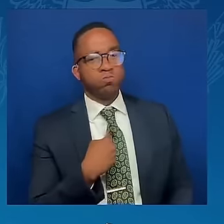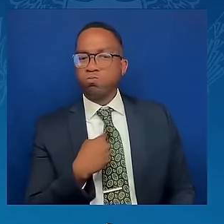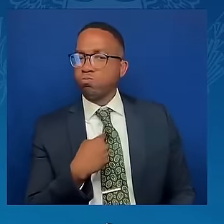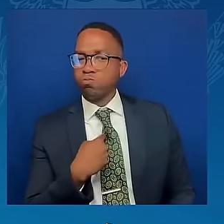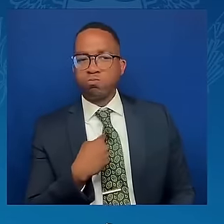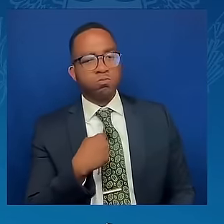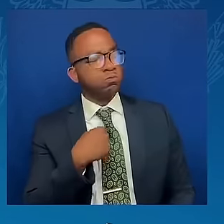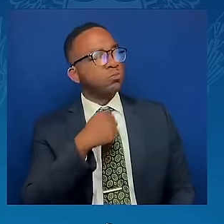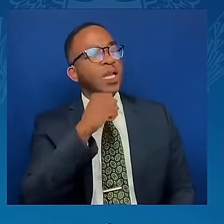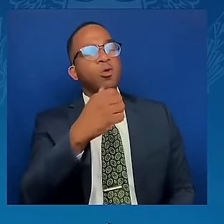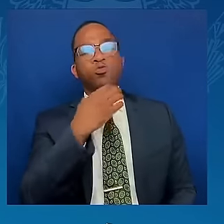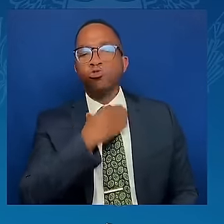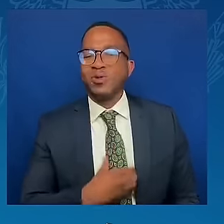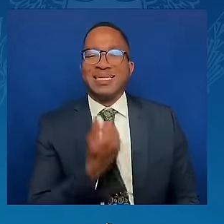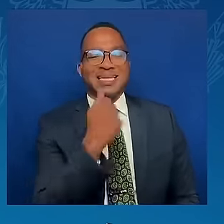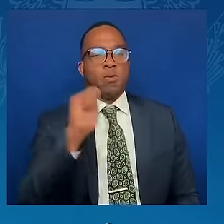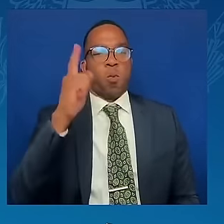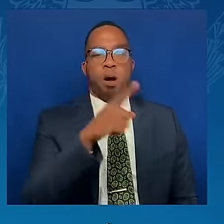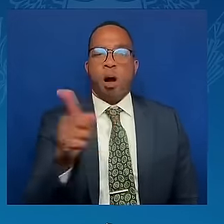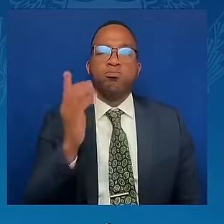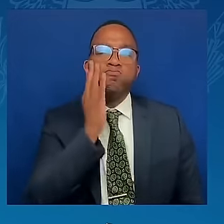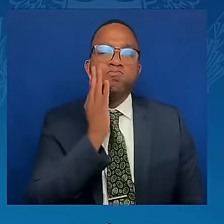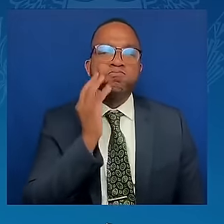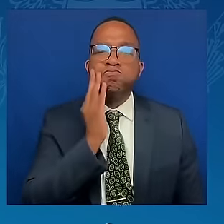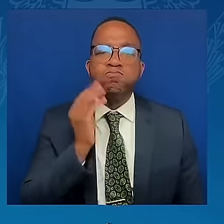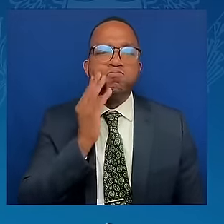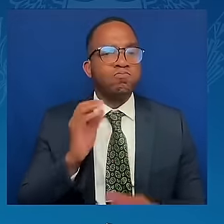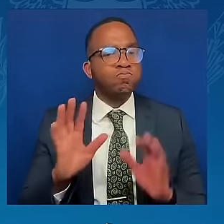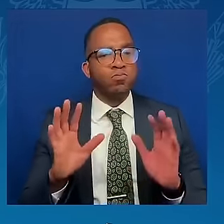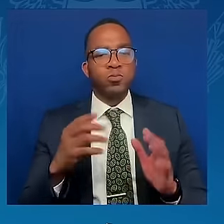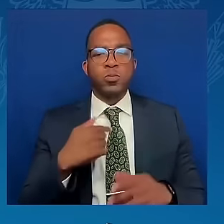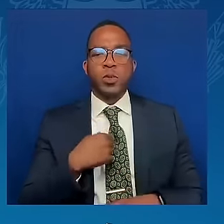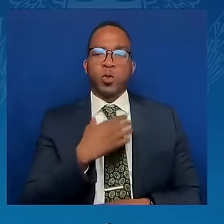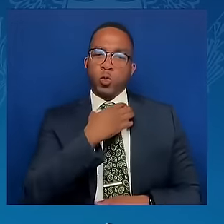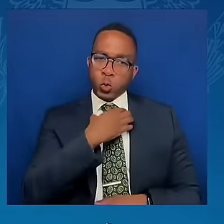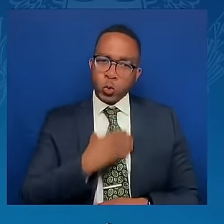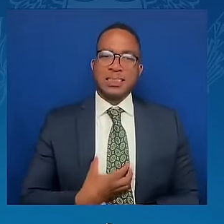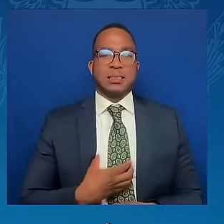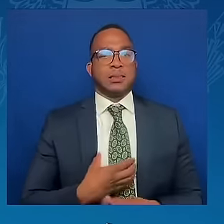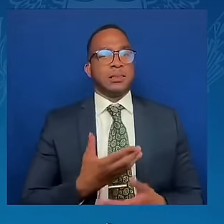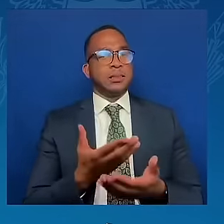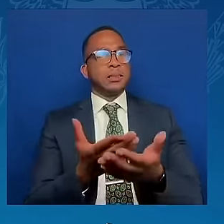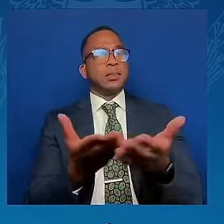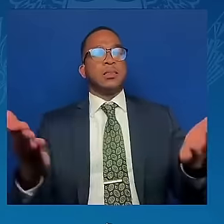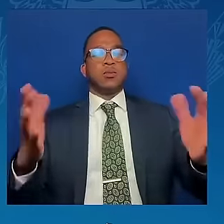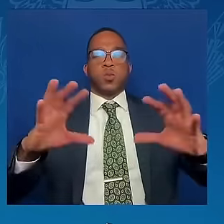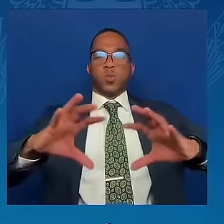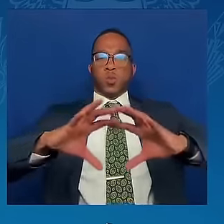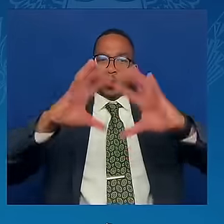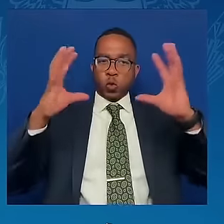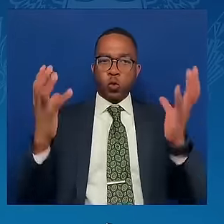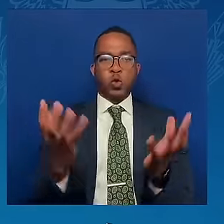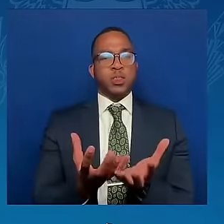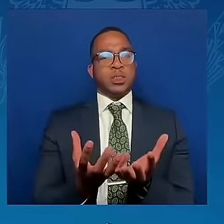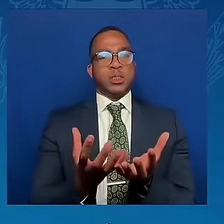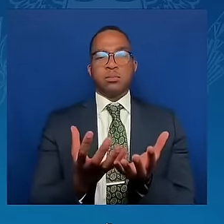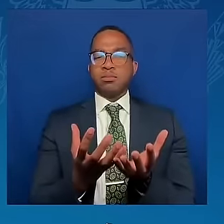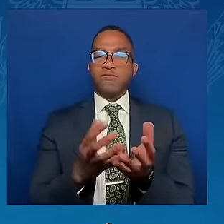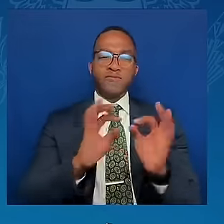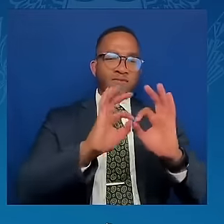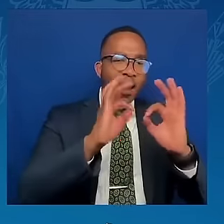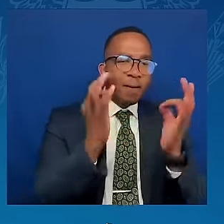that all of you, all the peoples of the world, every child, every family could simply live without